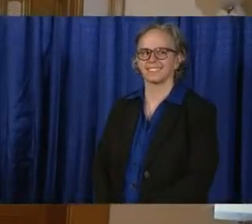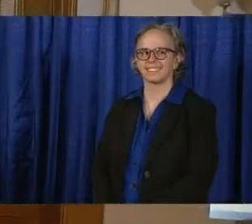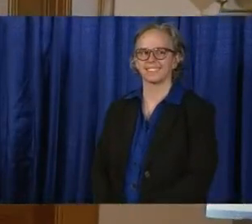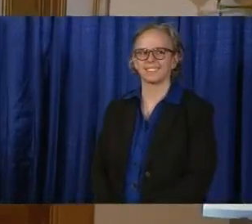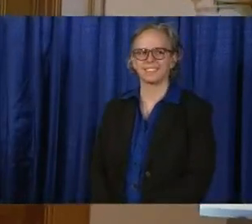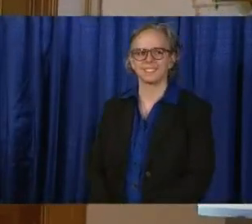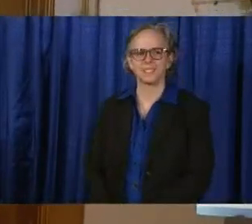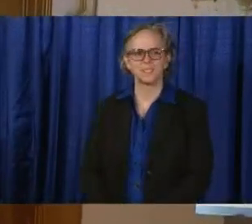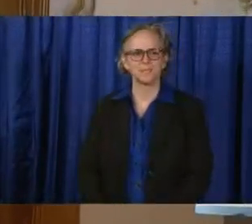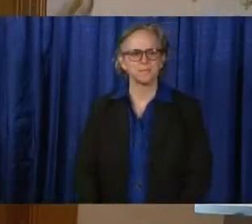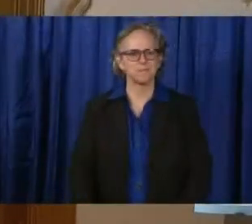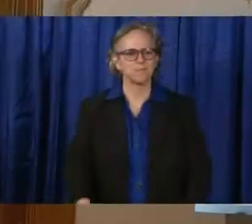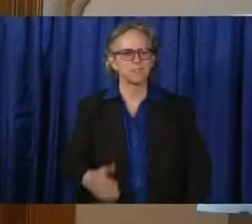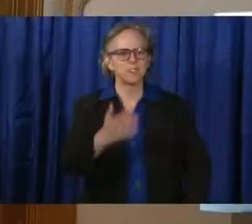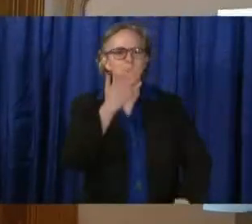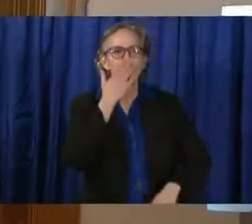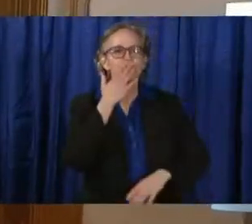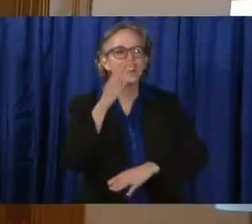Afternoon everybody,